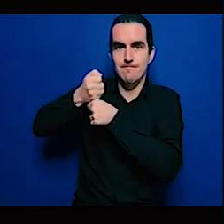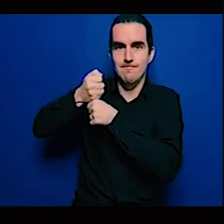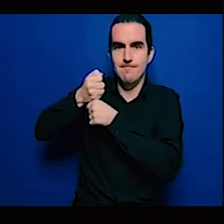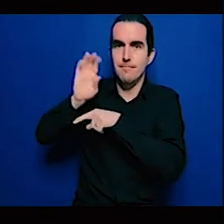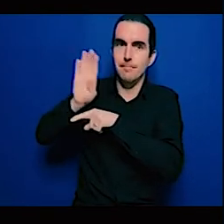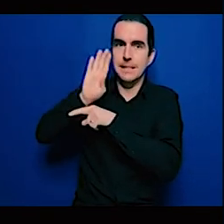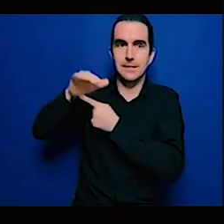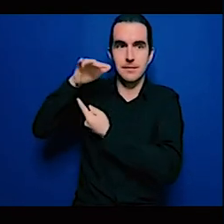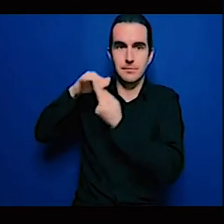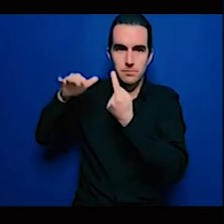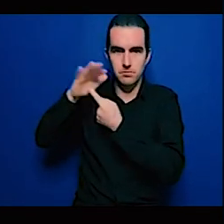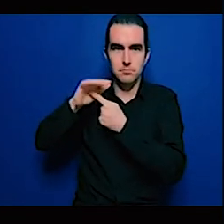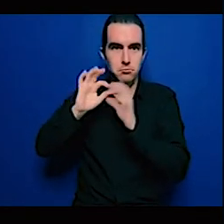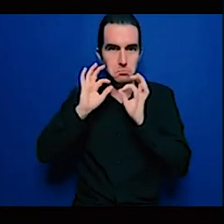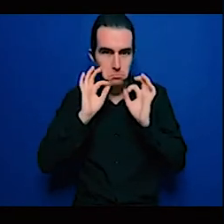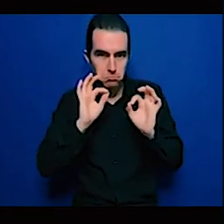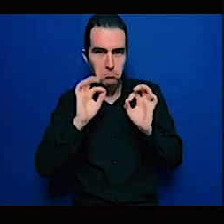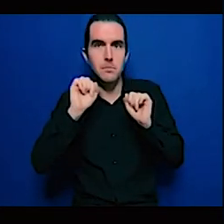speaking about